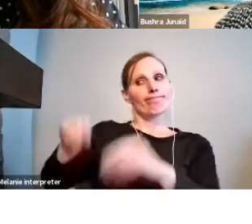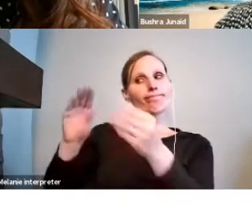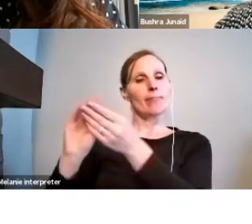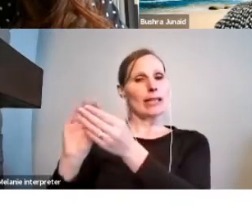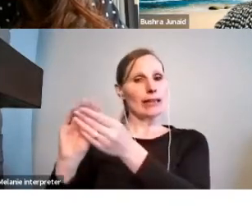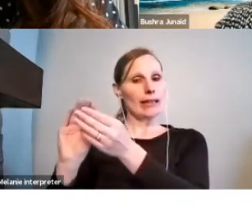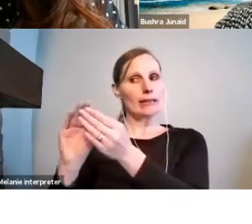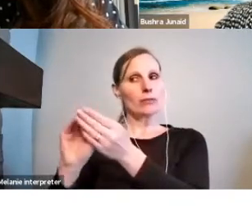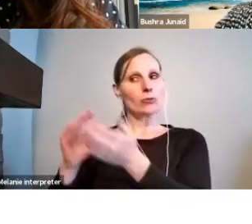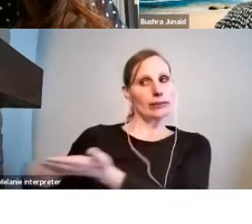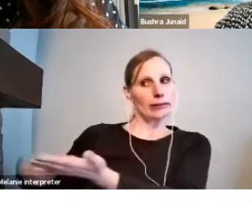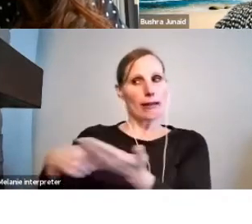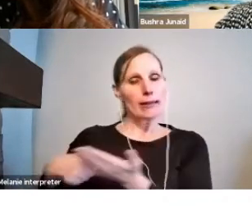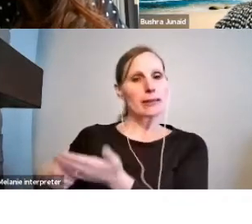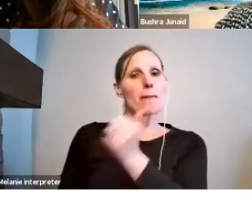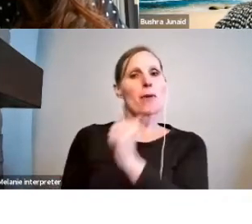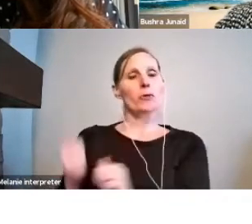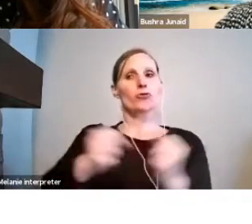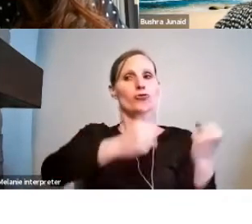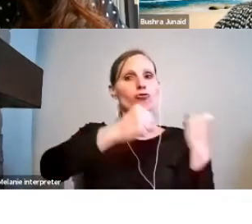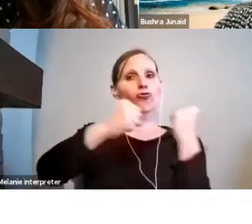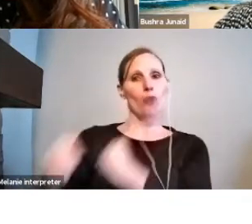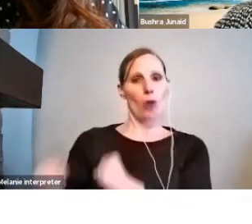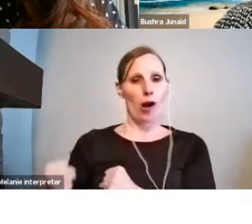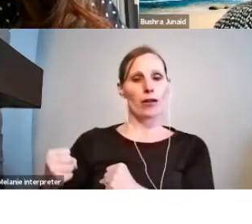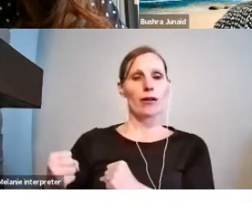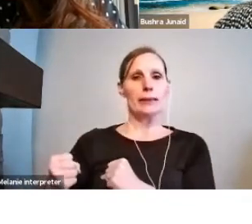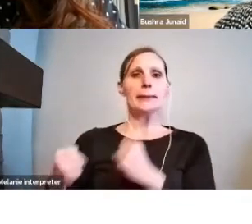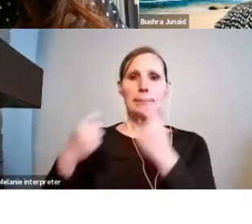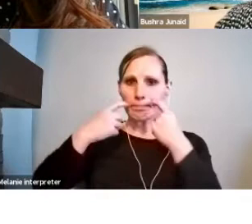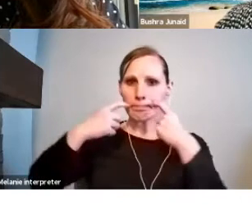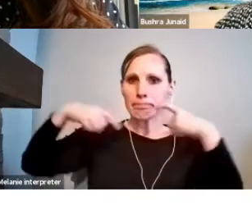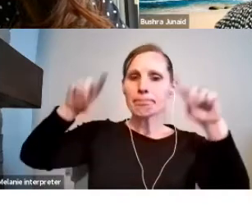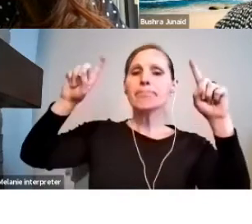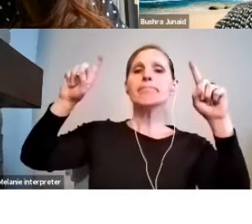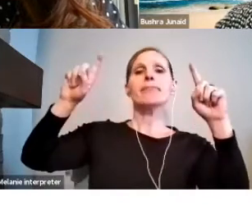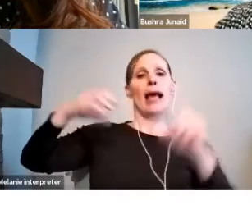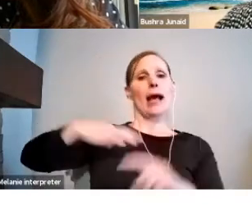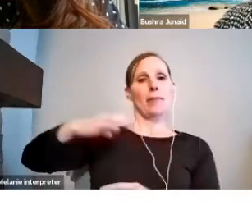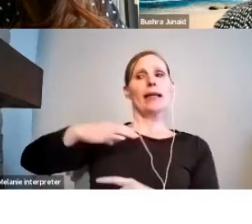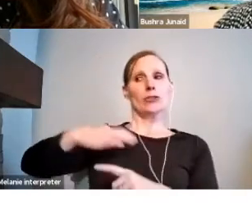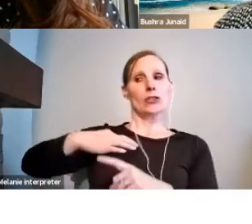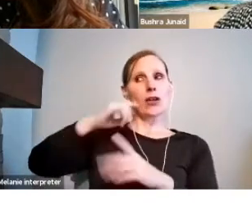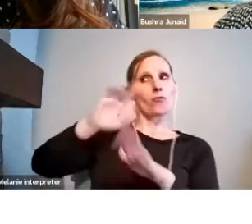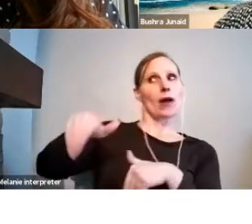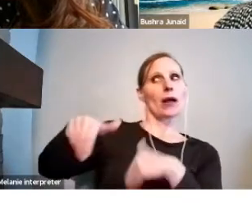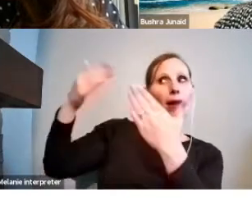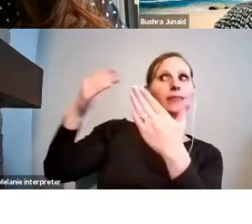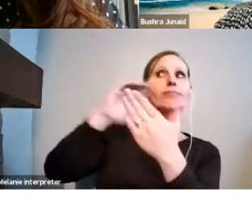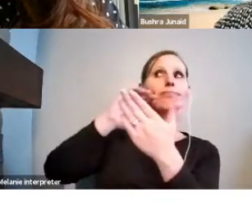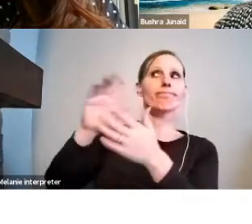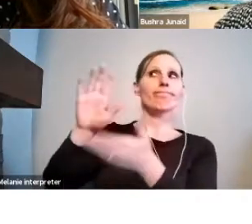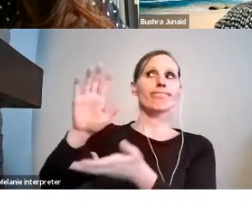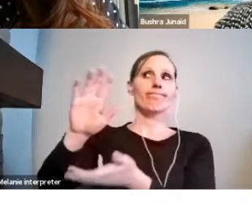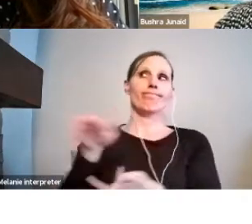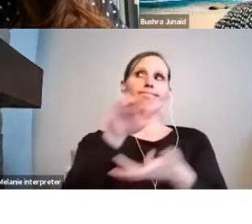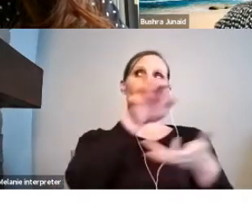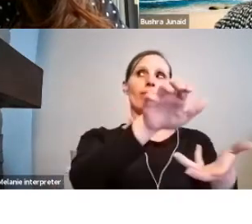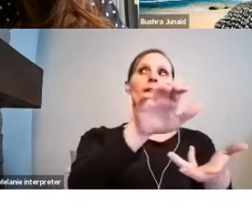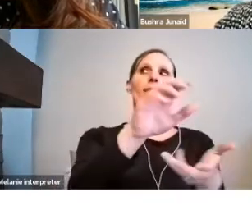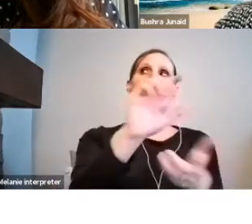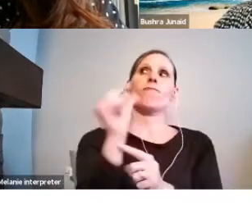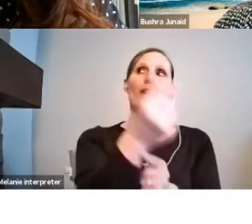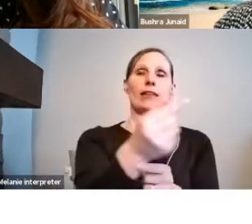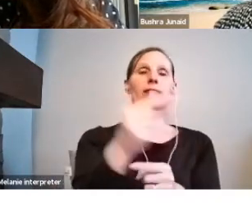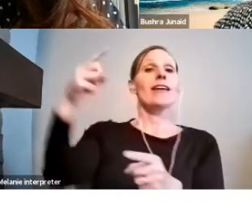decide on the strongest, most viable applications and recommend them for funding. The Ontario Arts Council then confirms